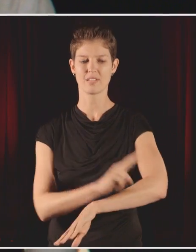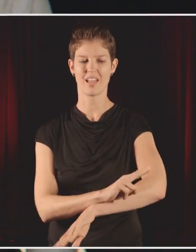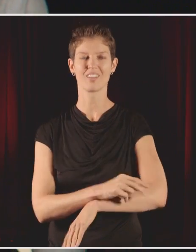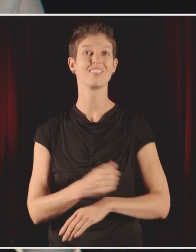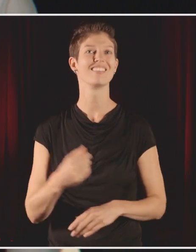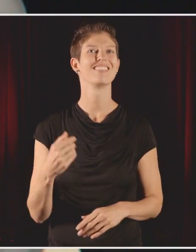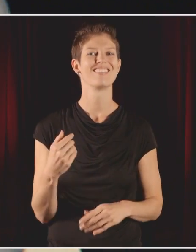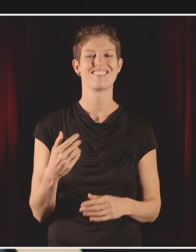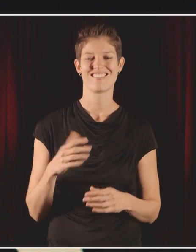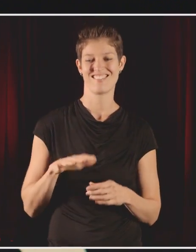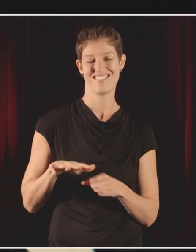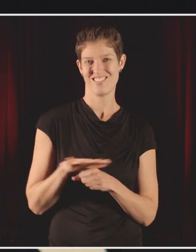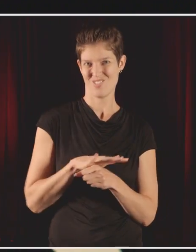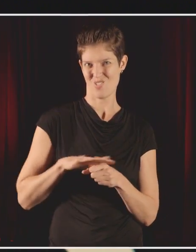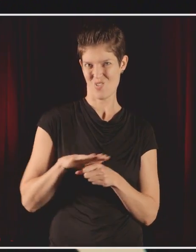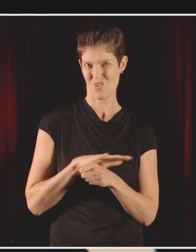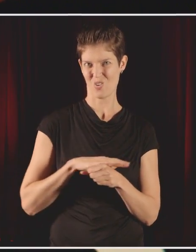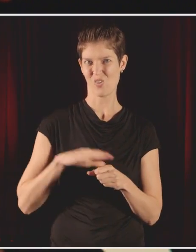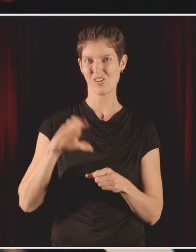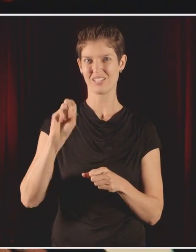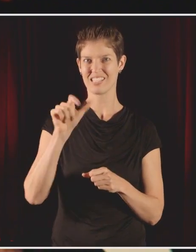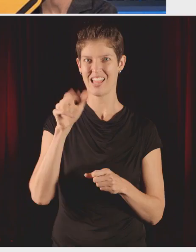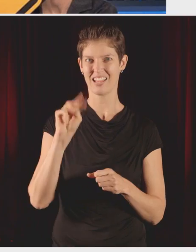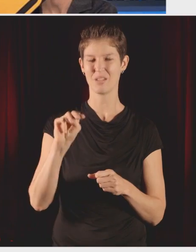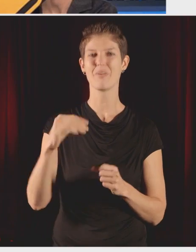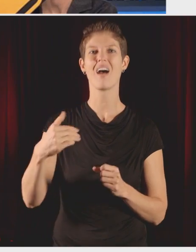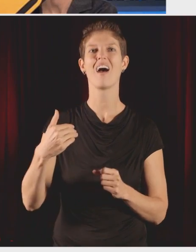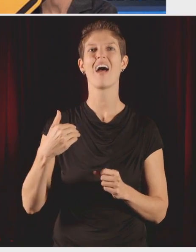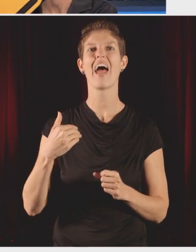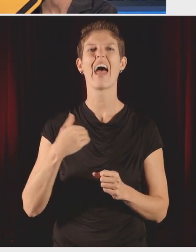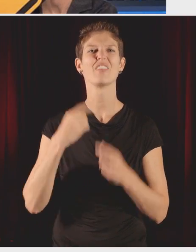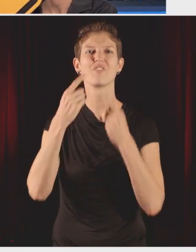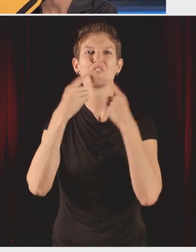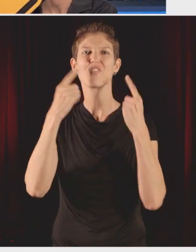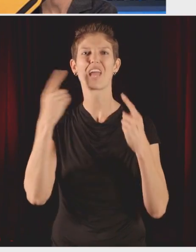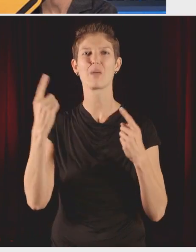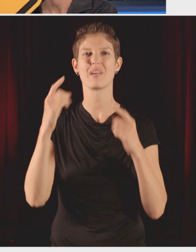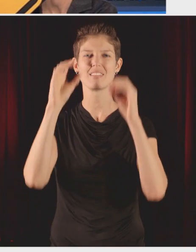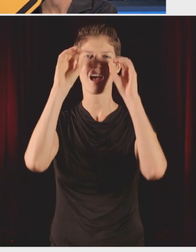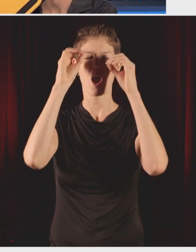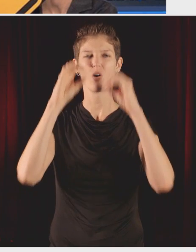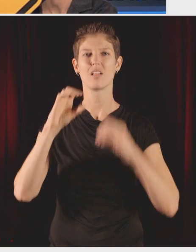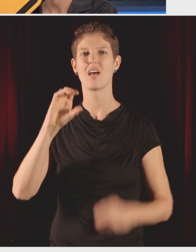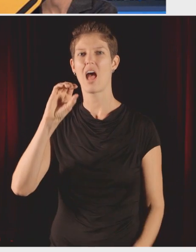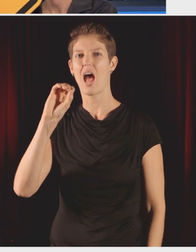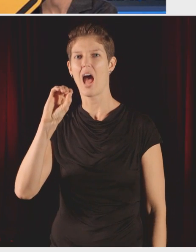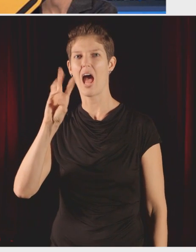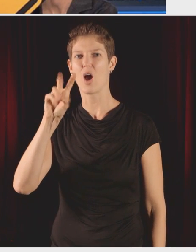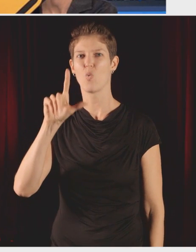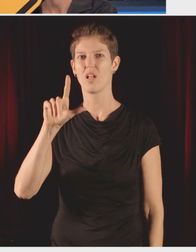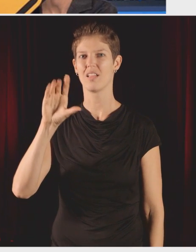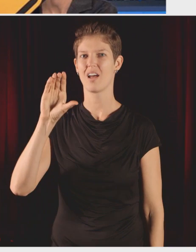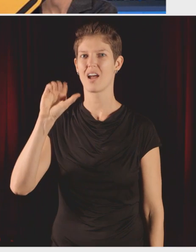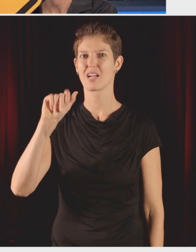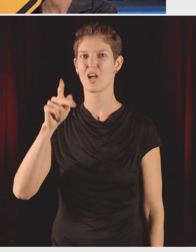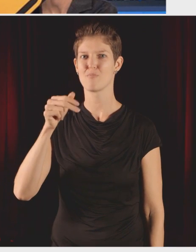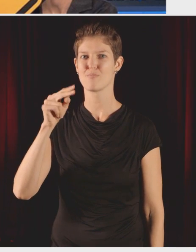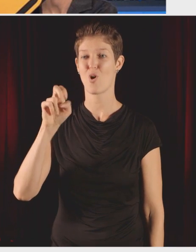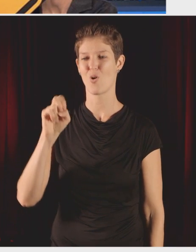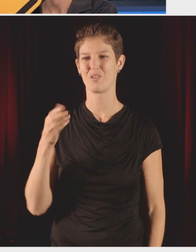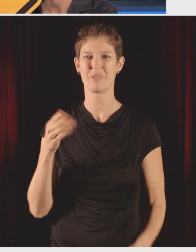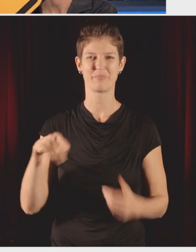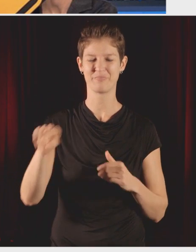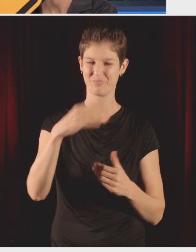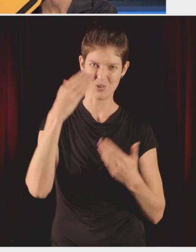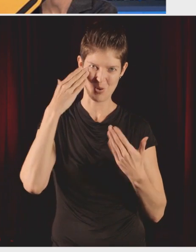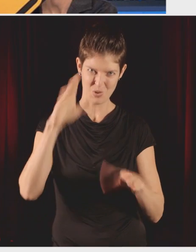a local celebrity bird known as Al Capone. This is an example. Those of you out there who don't know who Al Capone is,